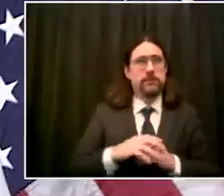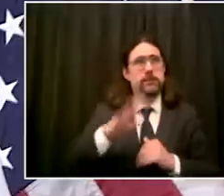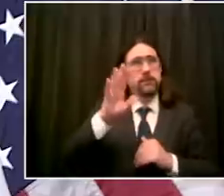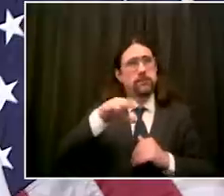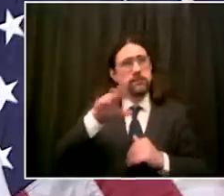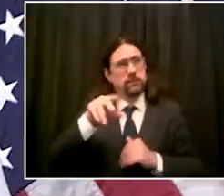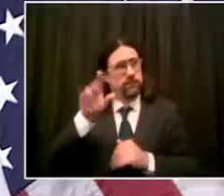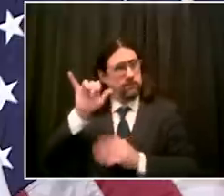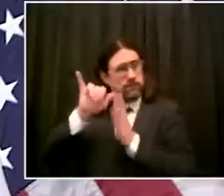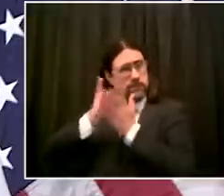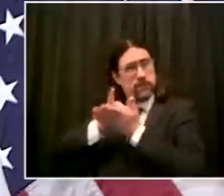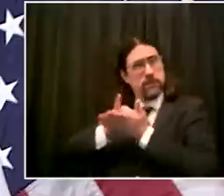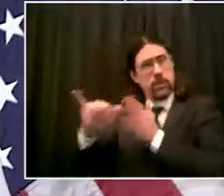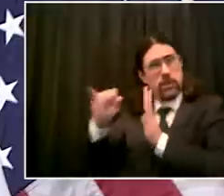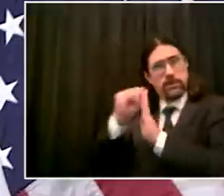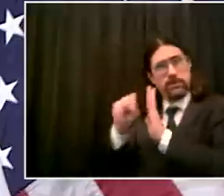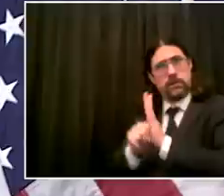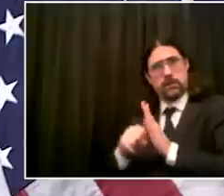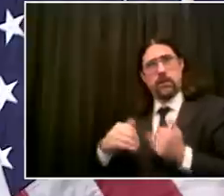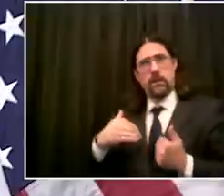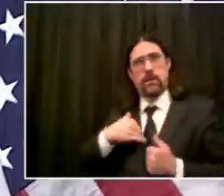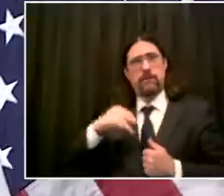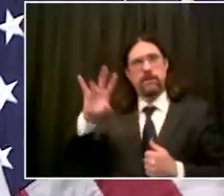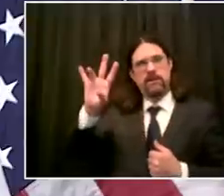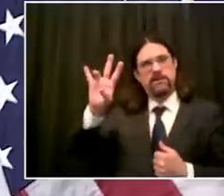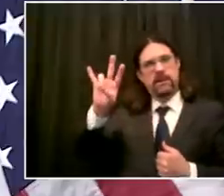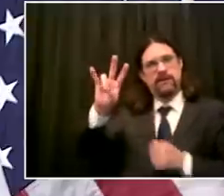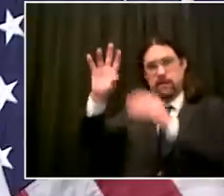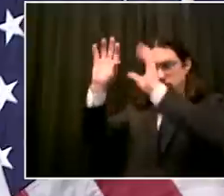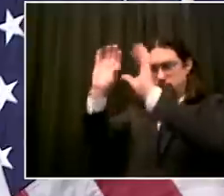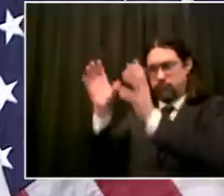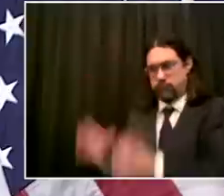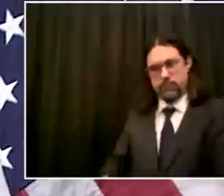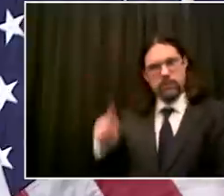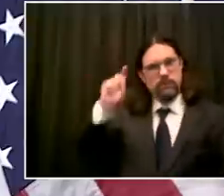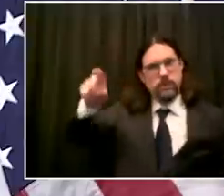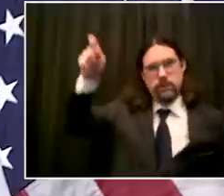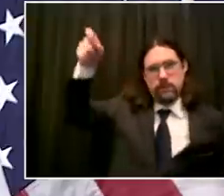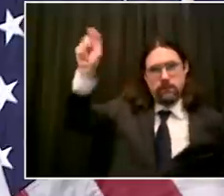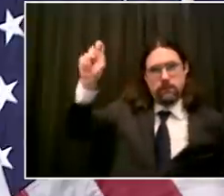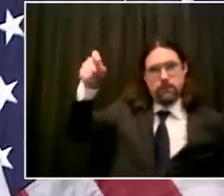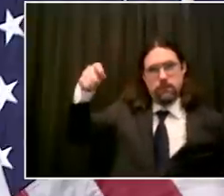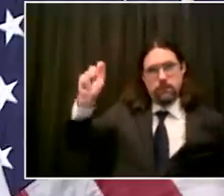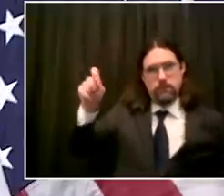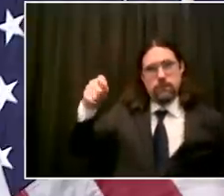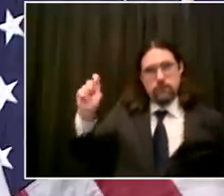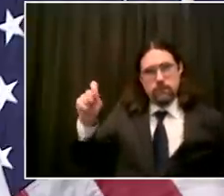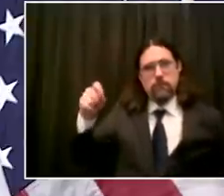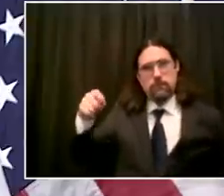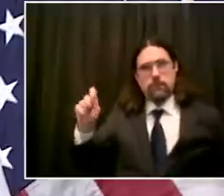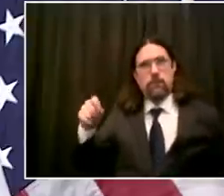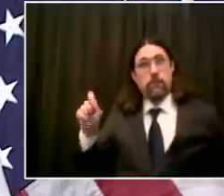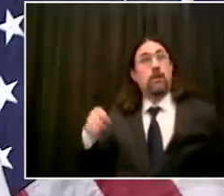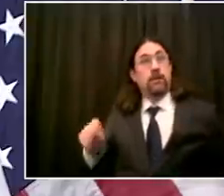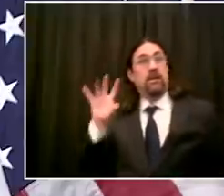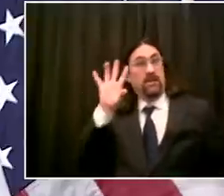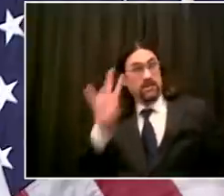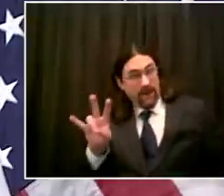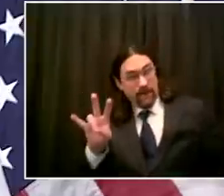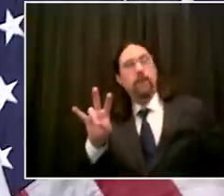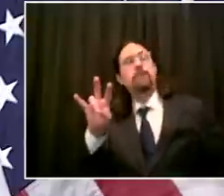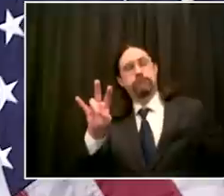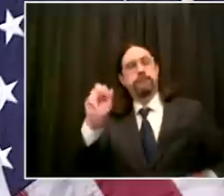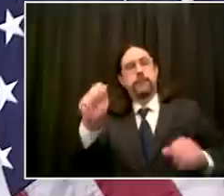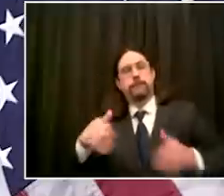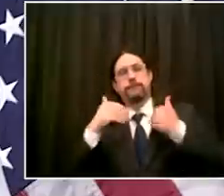um for now definitely uh we have to think about most non-essential workers of